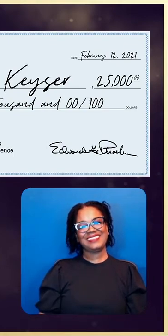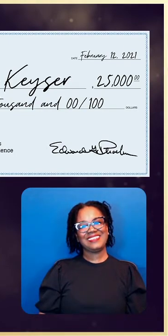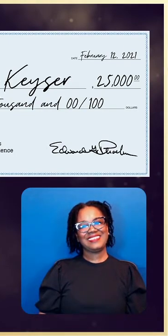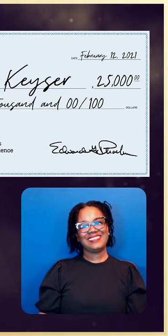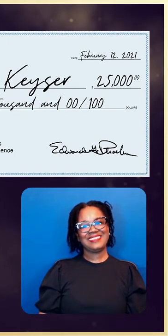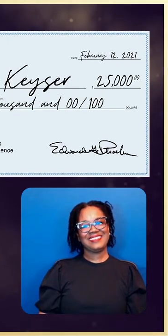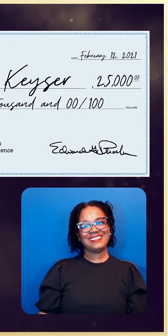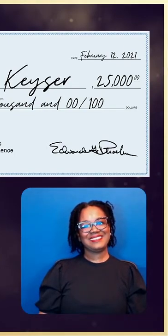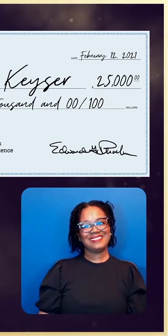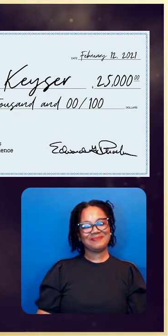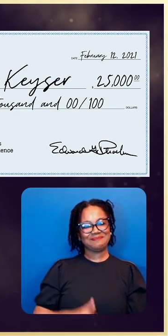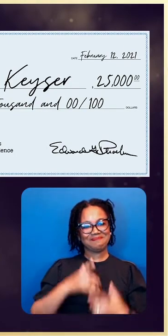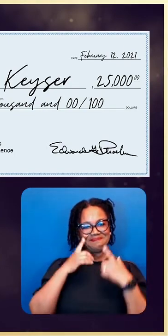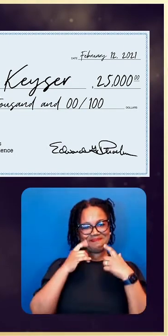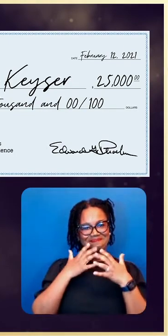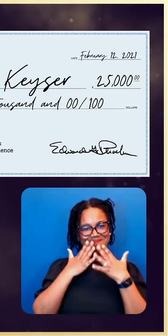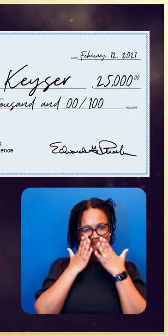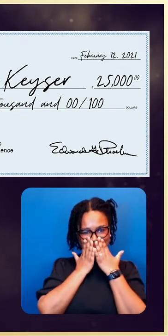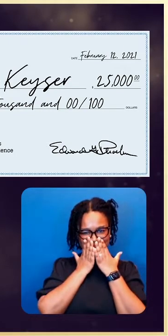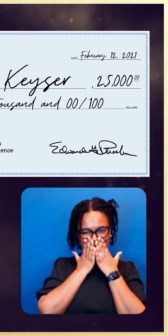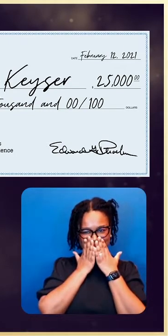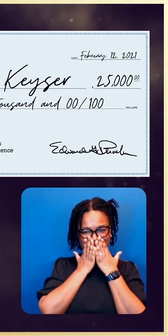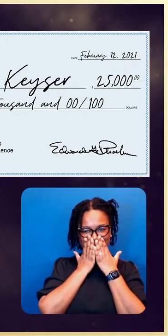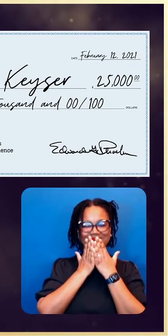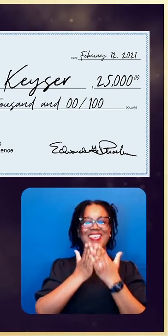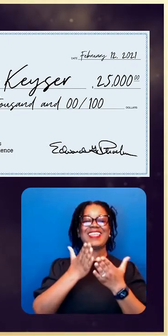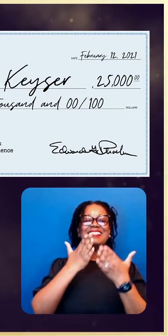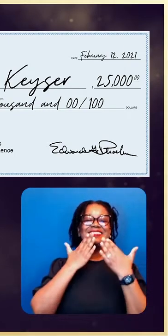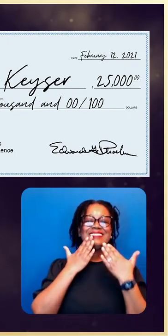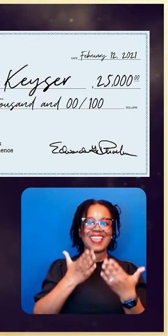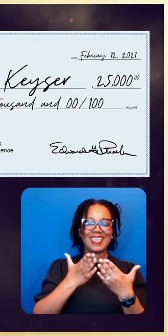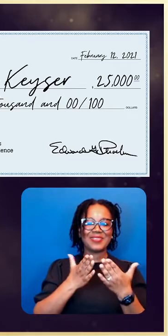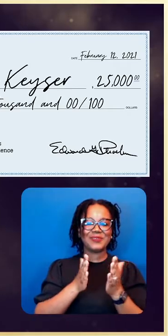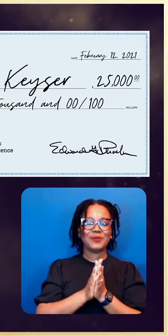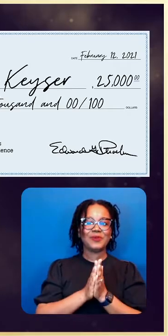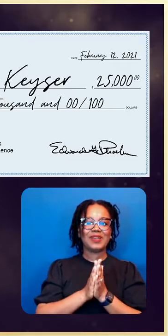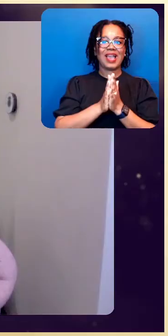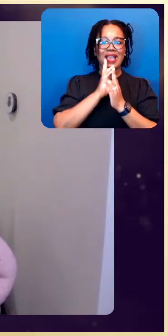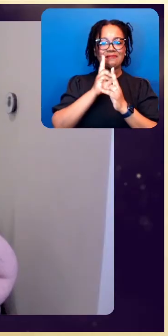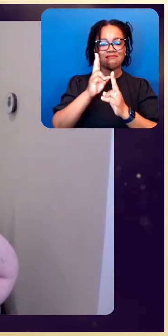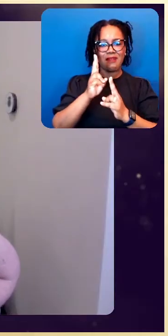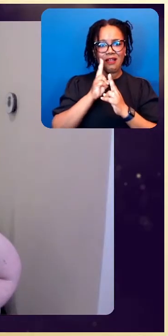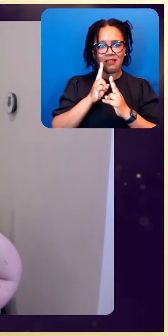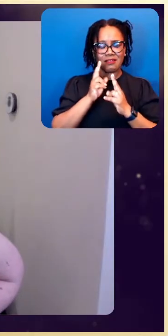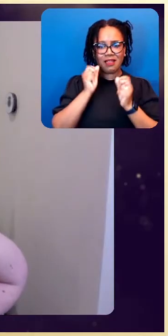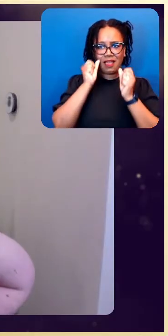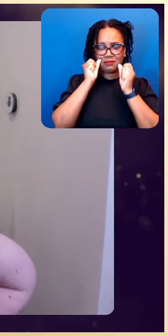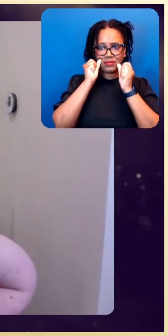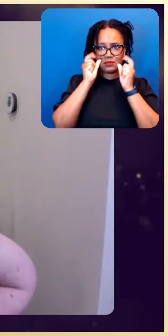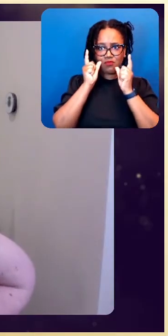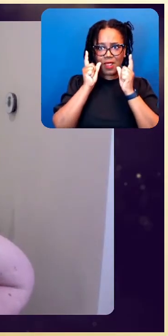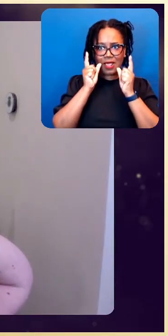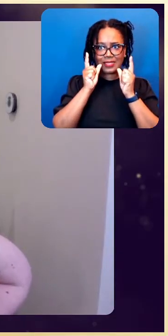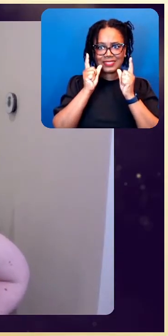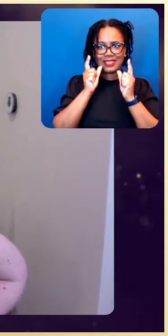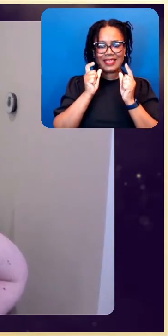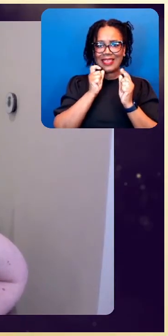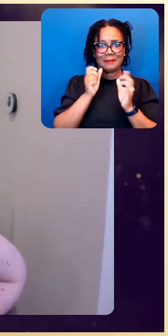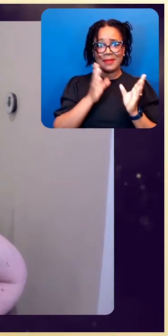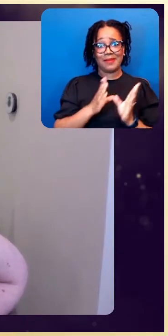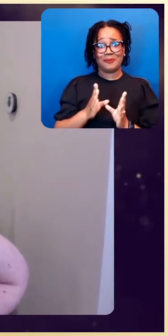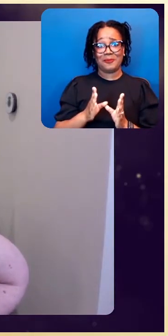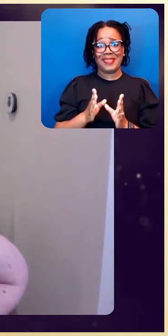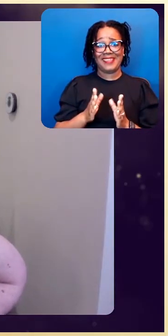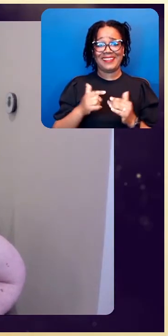Thank you. Thank you. you. I am beyond honored and surprised and probably not prepared. I am